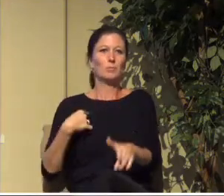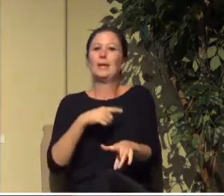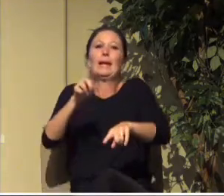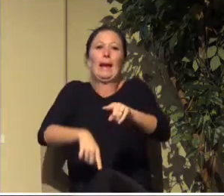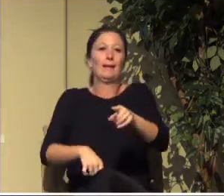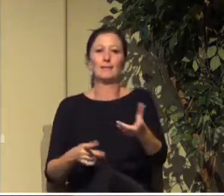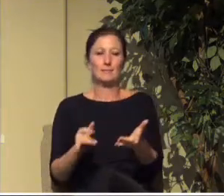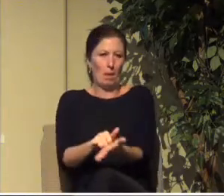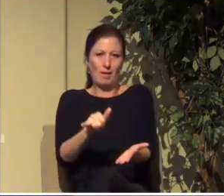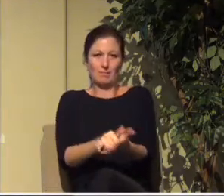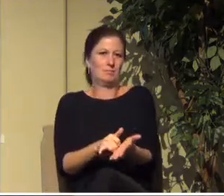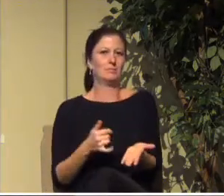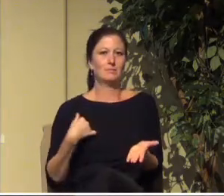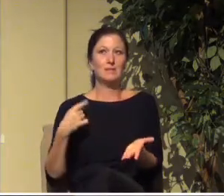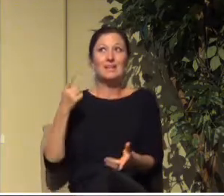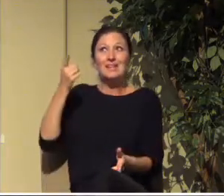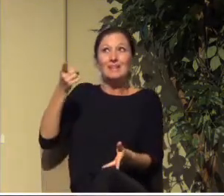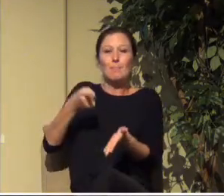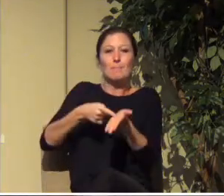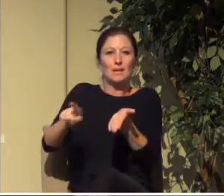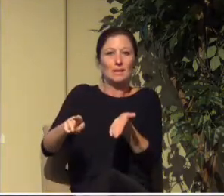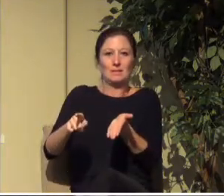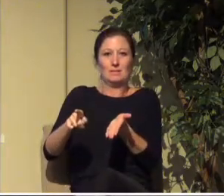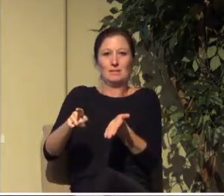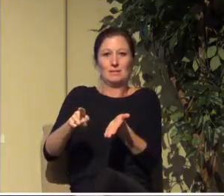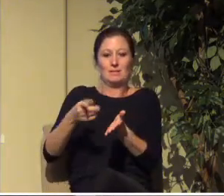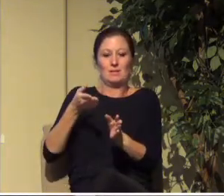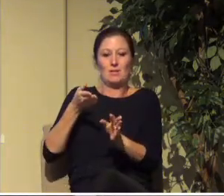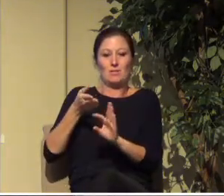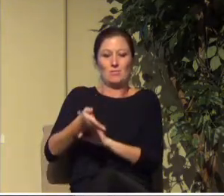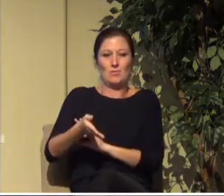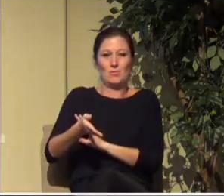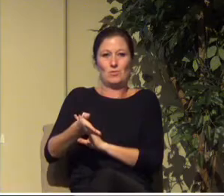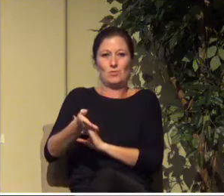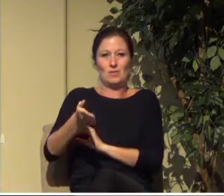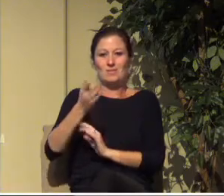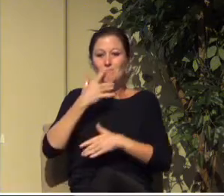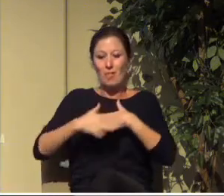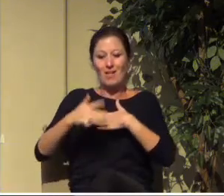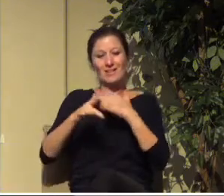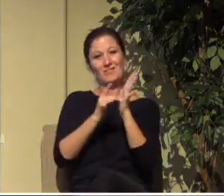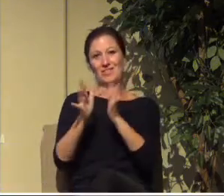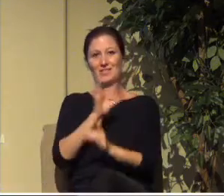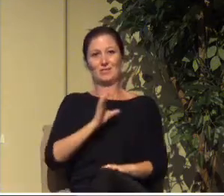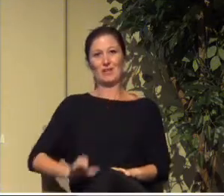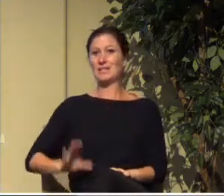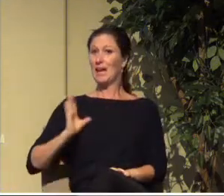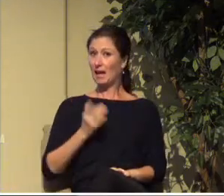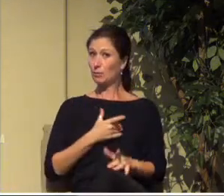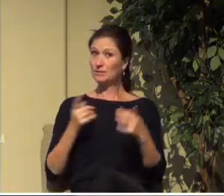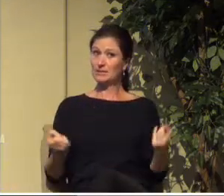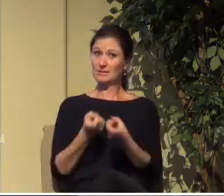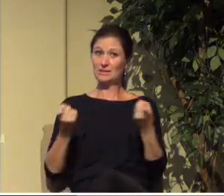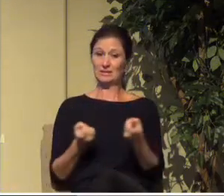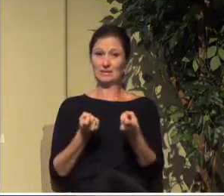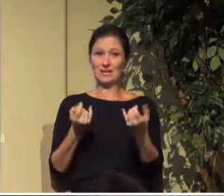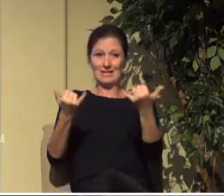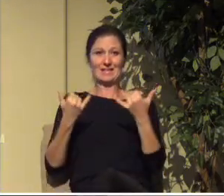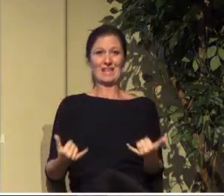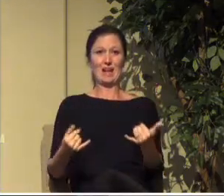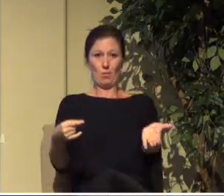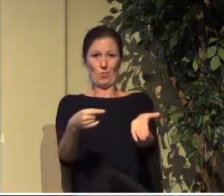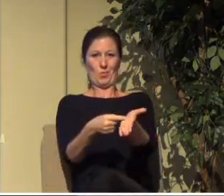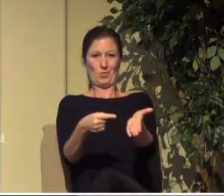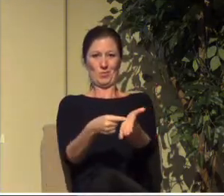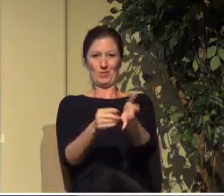He paid for our sins through the blood of Jesus Christ. We have the forgiveness of sins in accordance with the riches